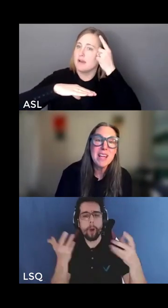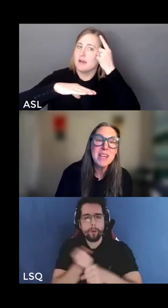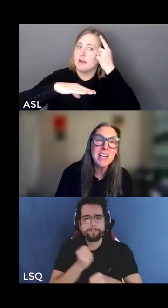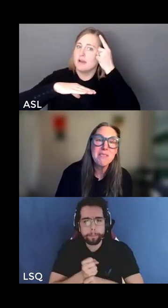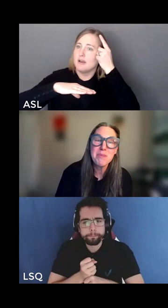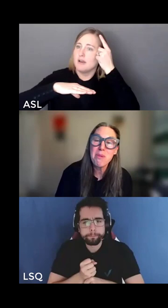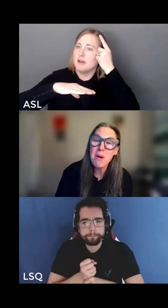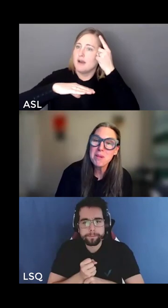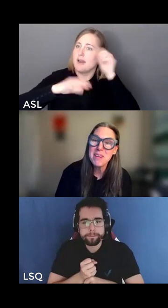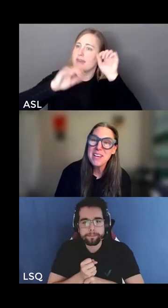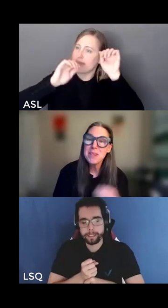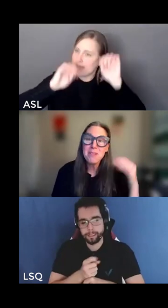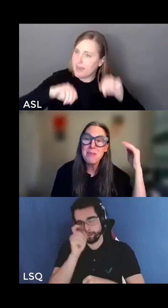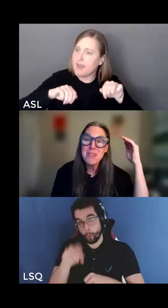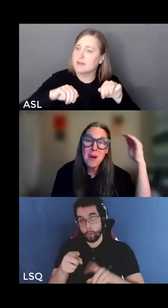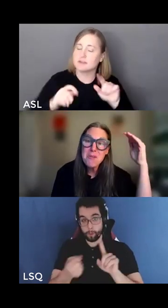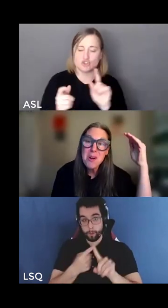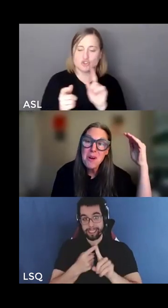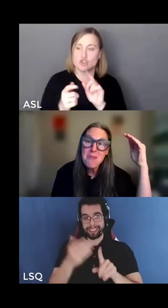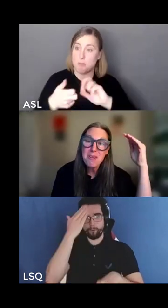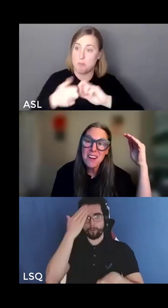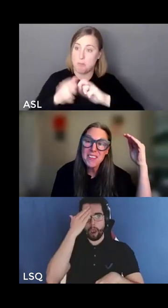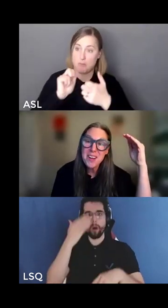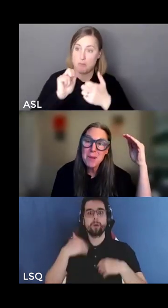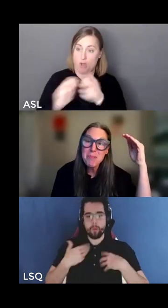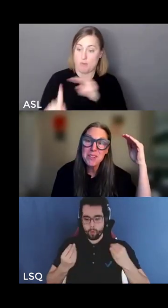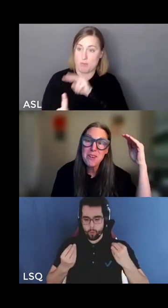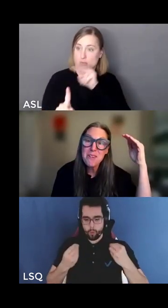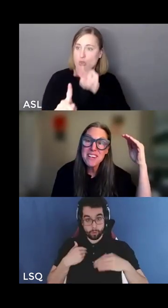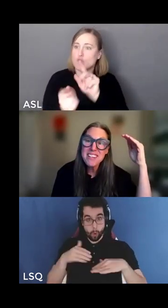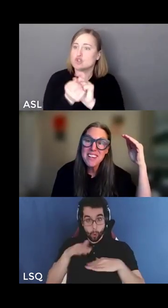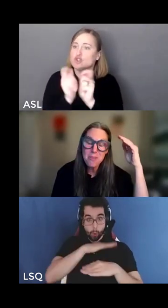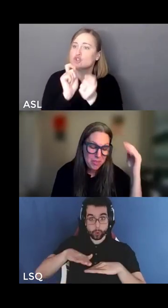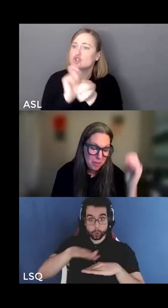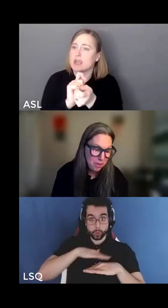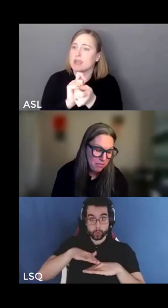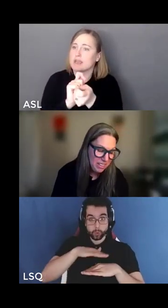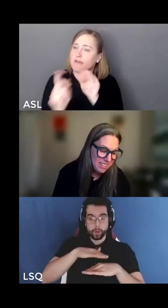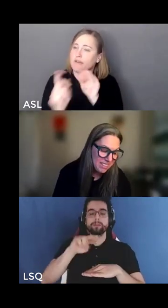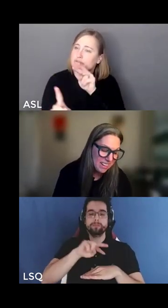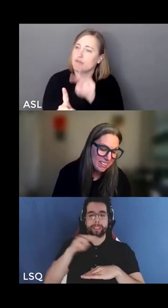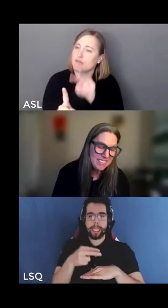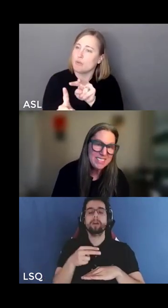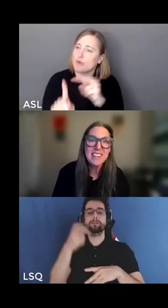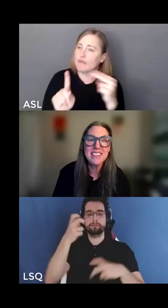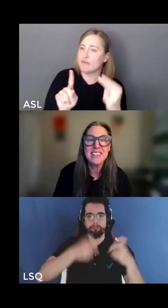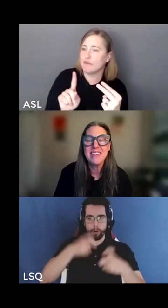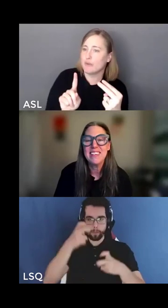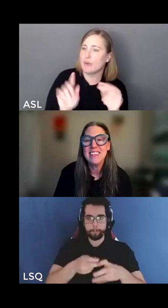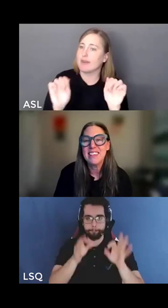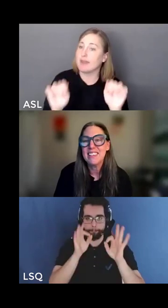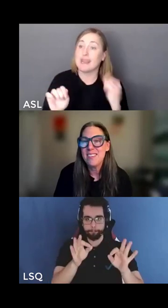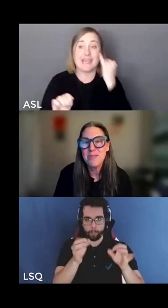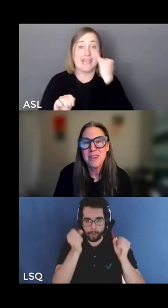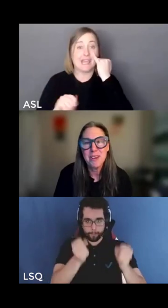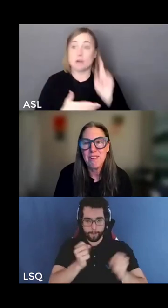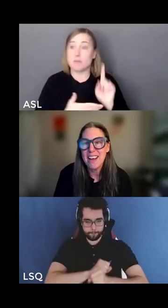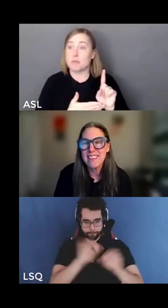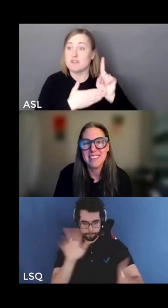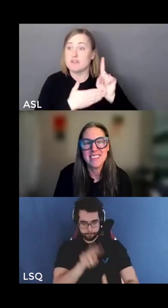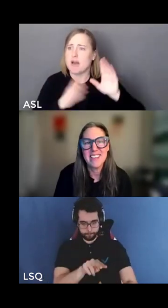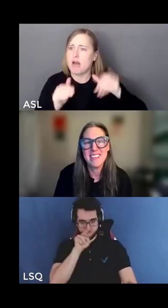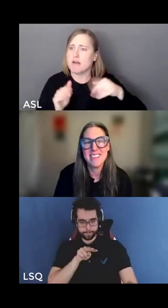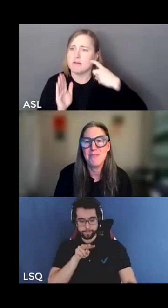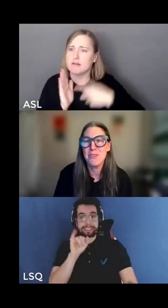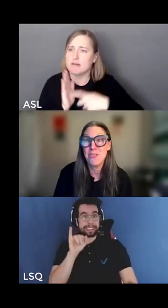reframing of the problem because when we don't know we're on the top of a coin where the privilege is unchecked it leads to an